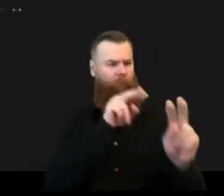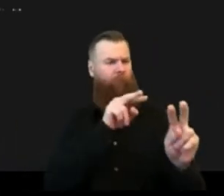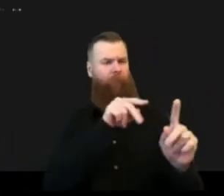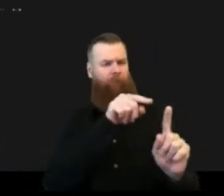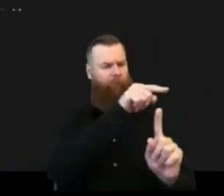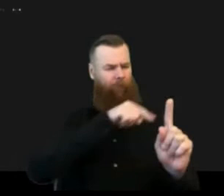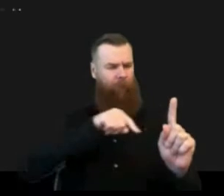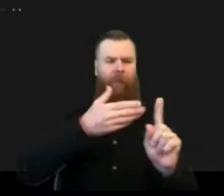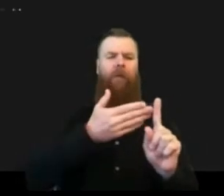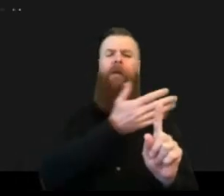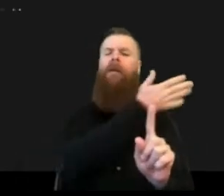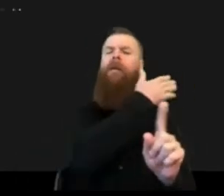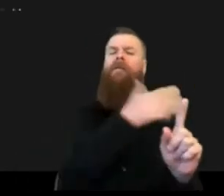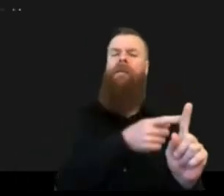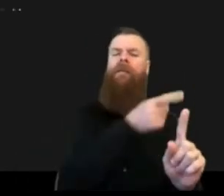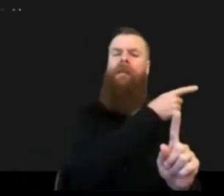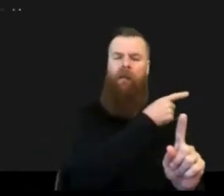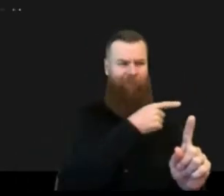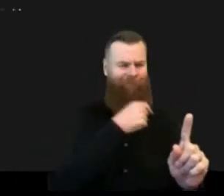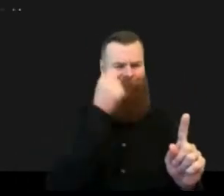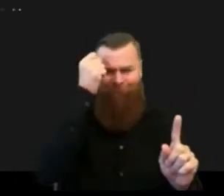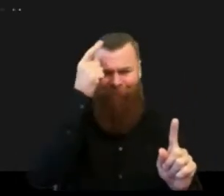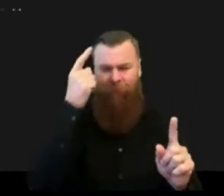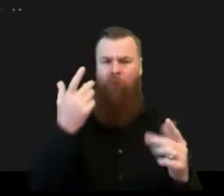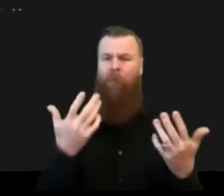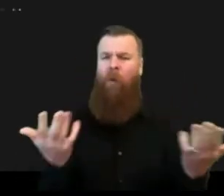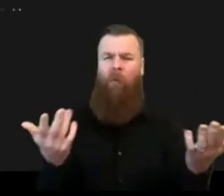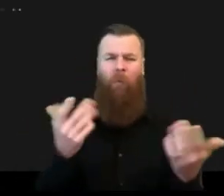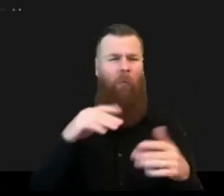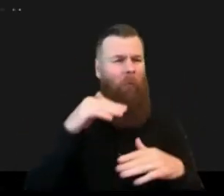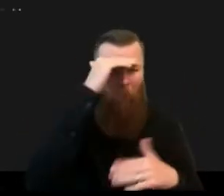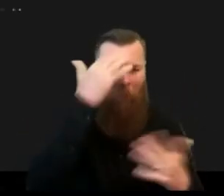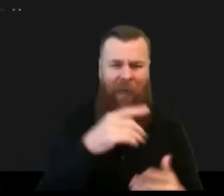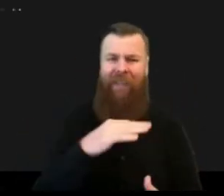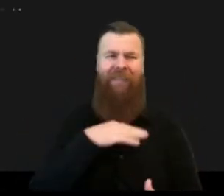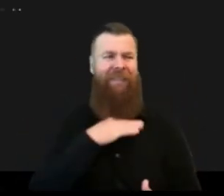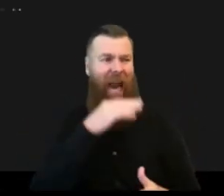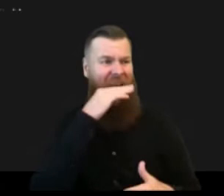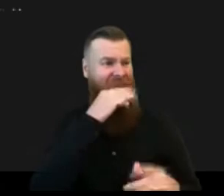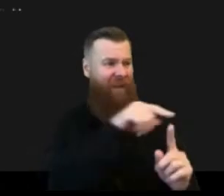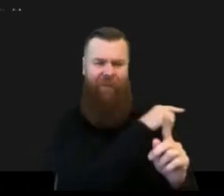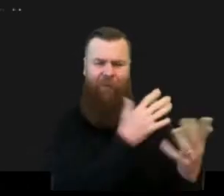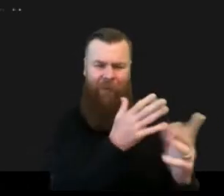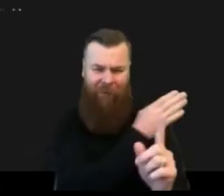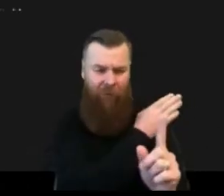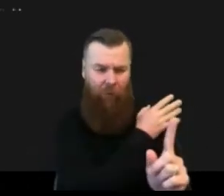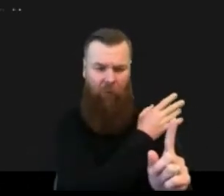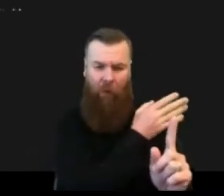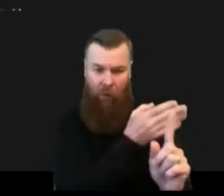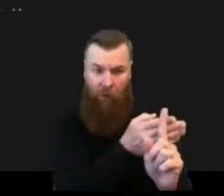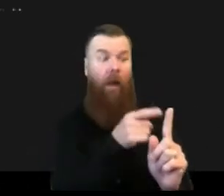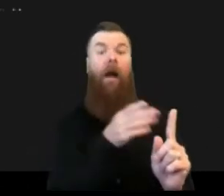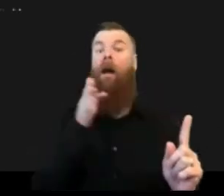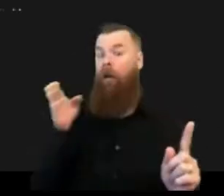is concentrated but also there's an element that is sort of projecting future risk and that's where i don't know